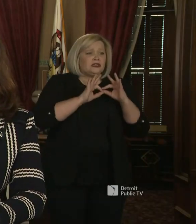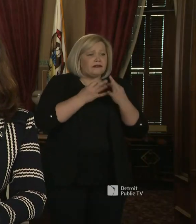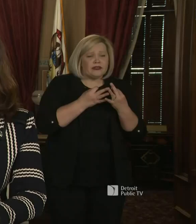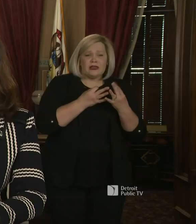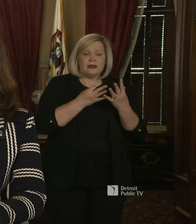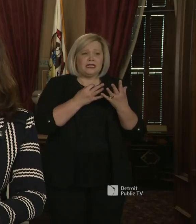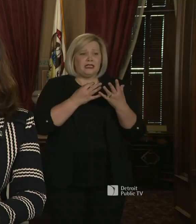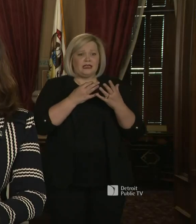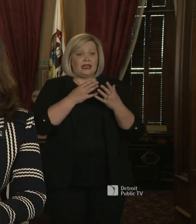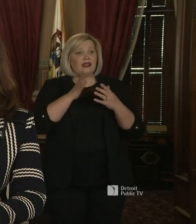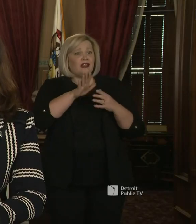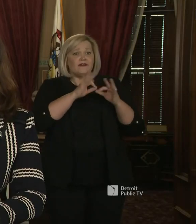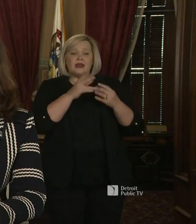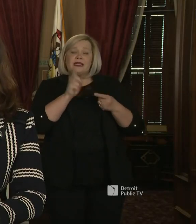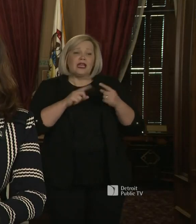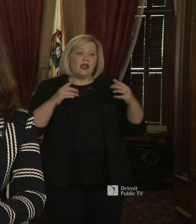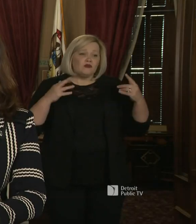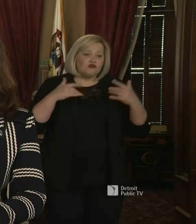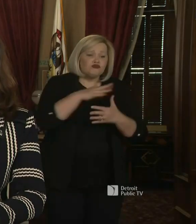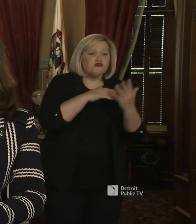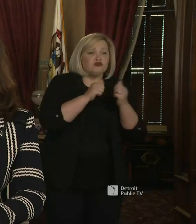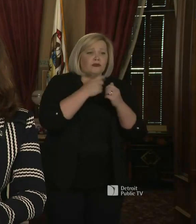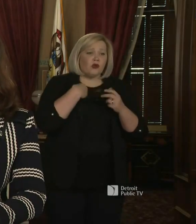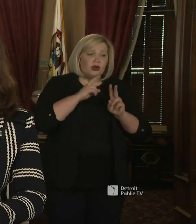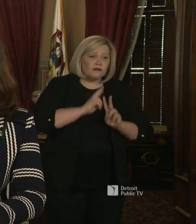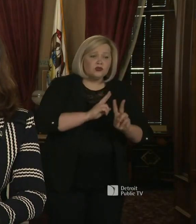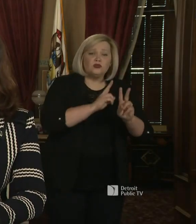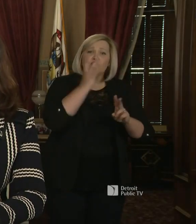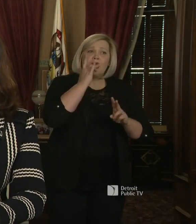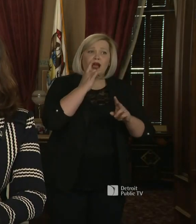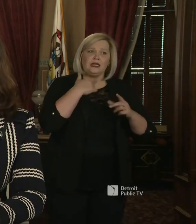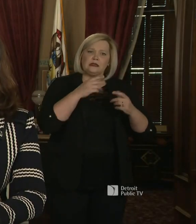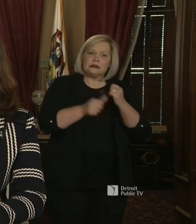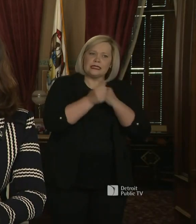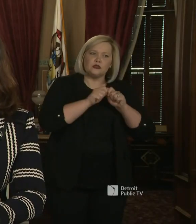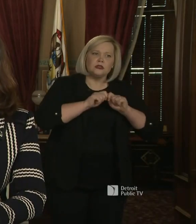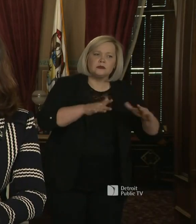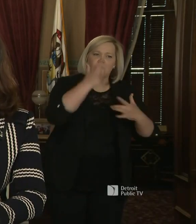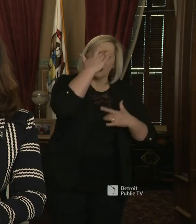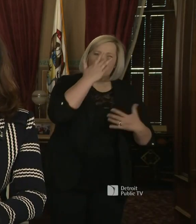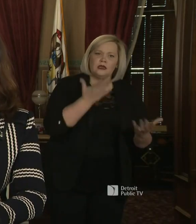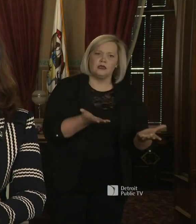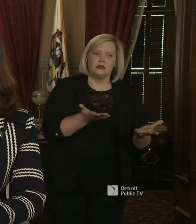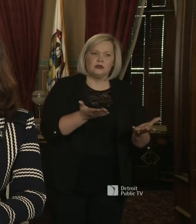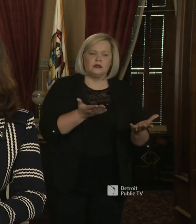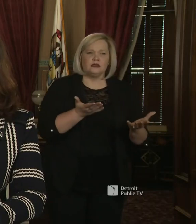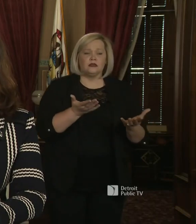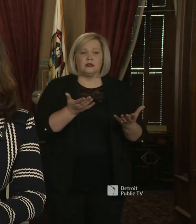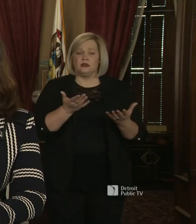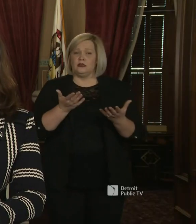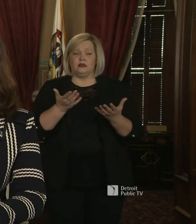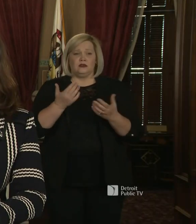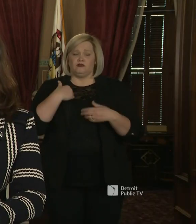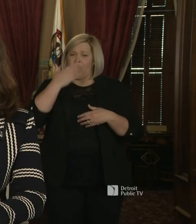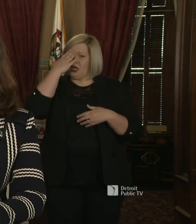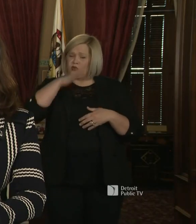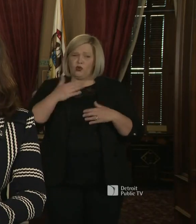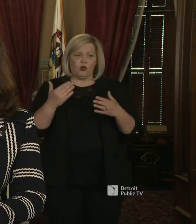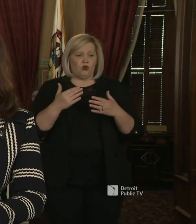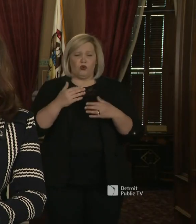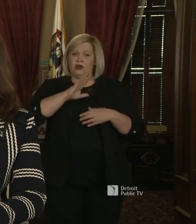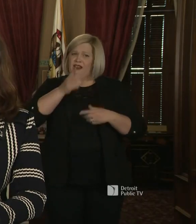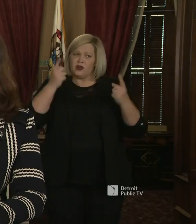to mourn because it's too dangerous. These are unprecedented times and I know people are making great sacrifice.